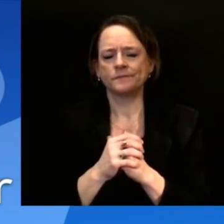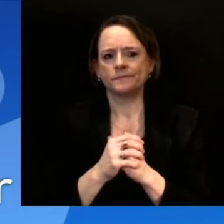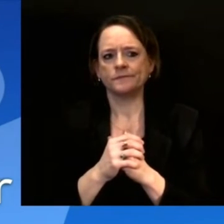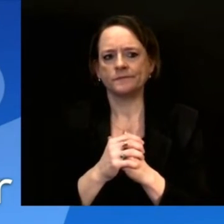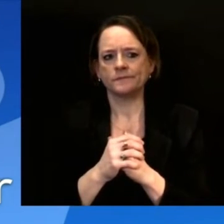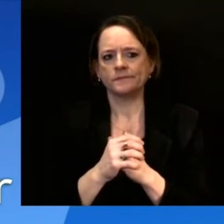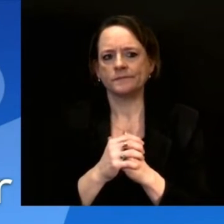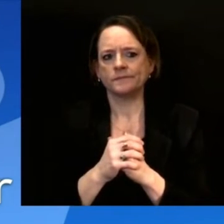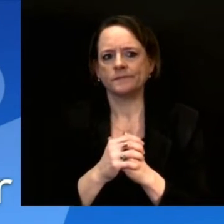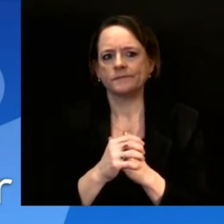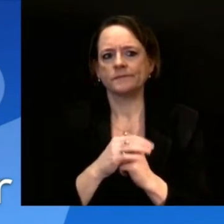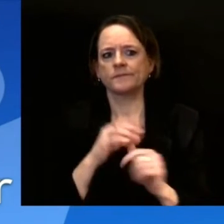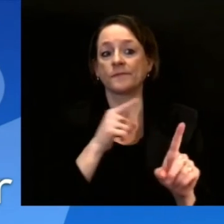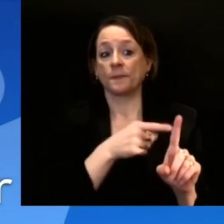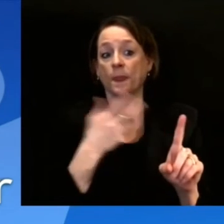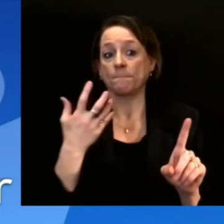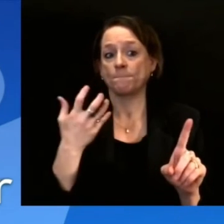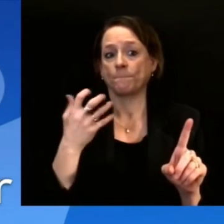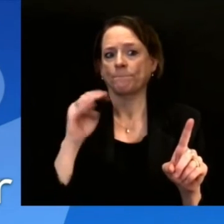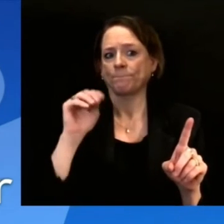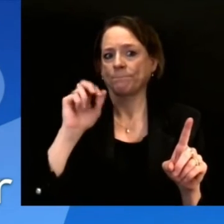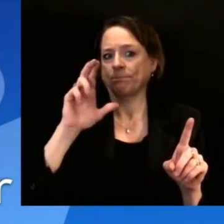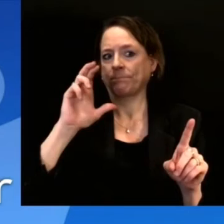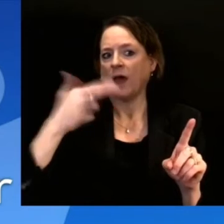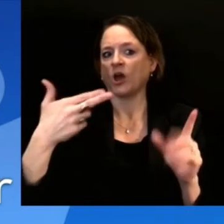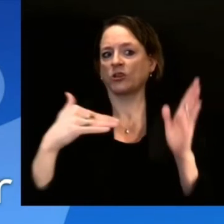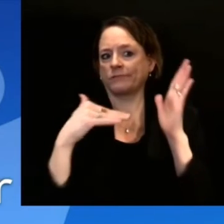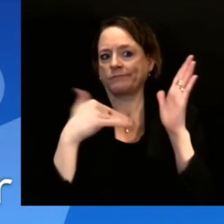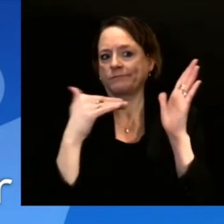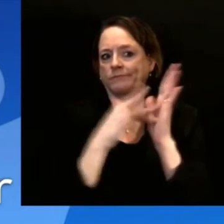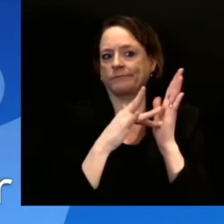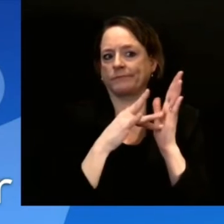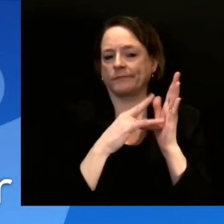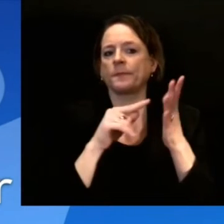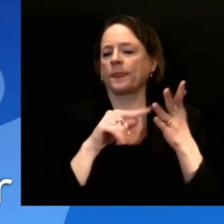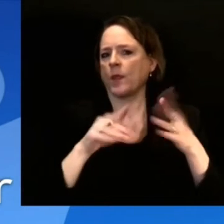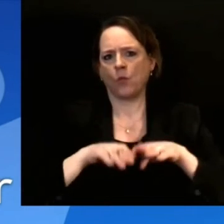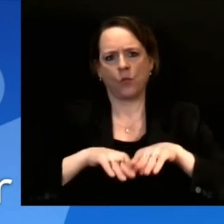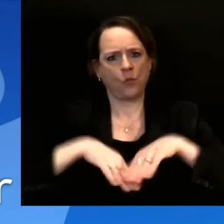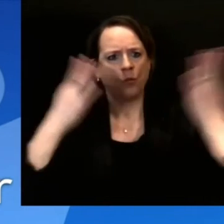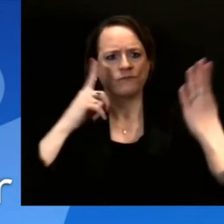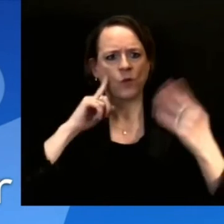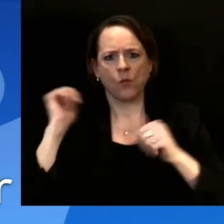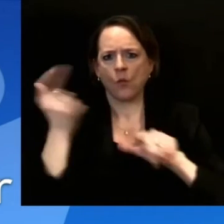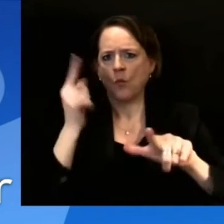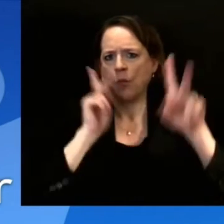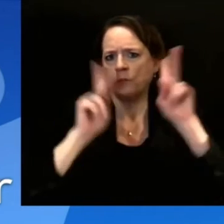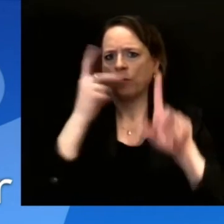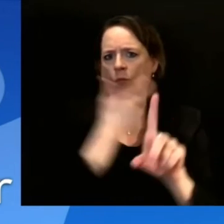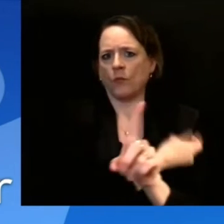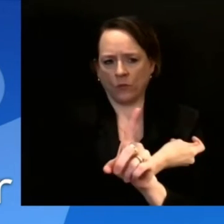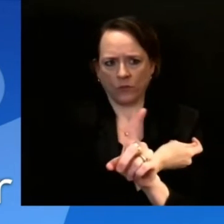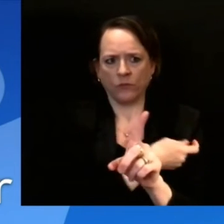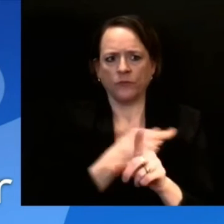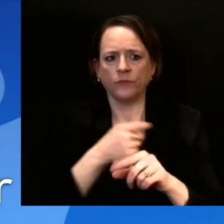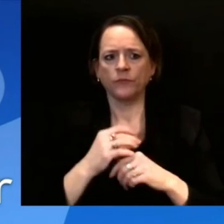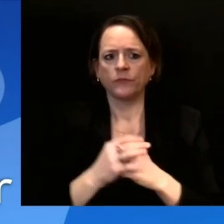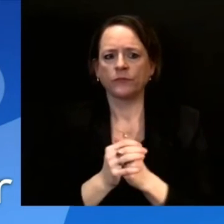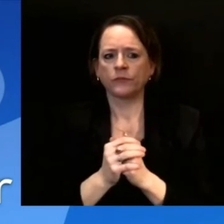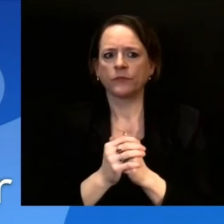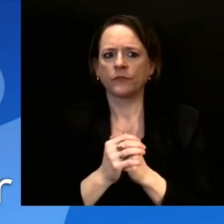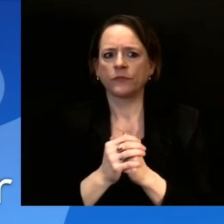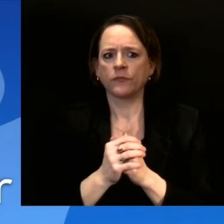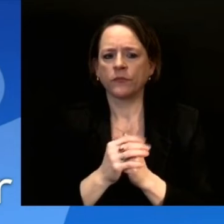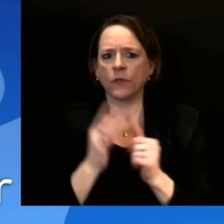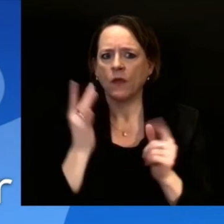chair, Joe Sanfilippo, who is the author of the bill, said there's been a lack of urgency by THS on the vaccine rollout. And he repeated